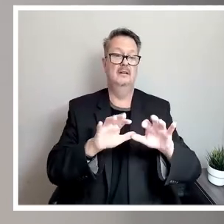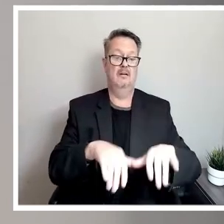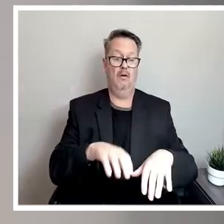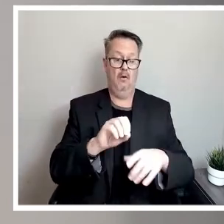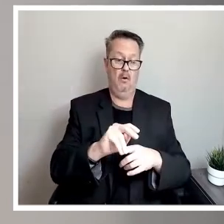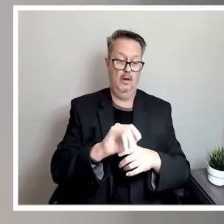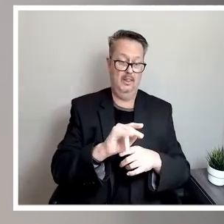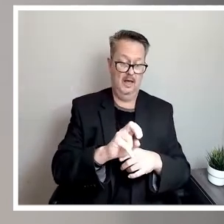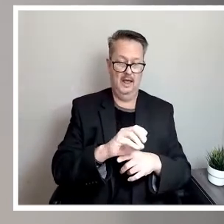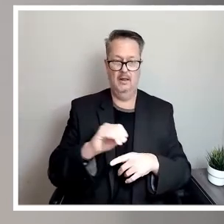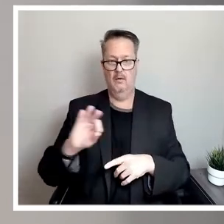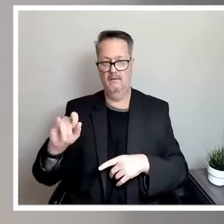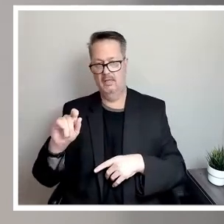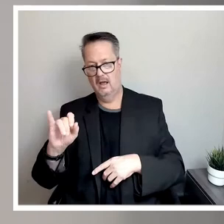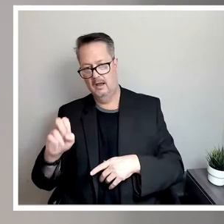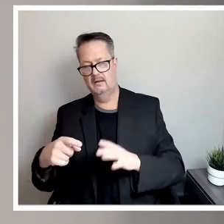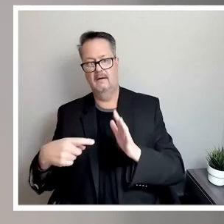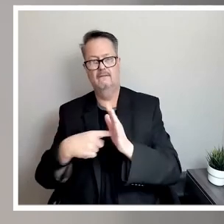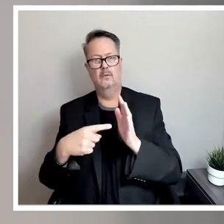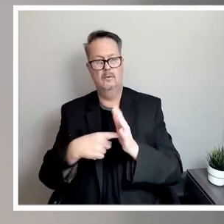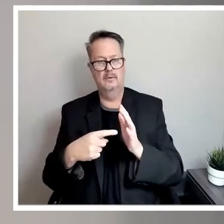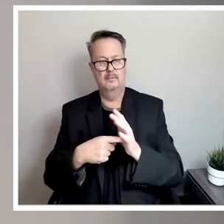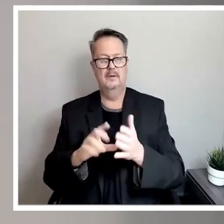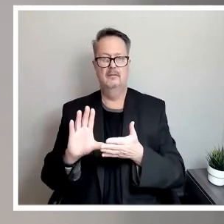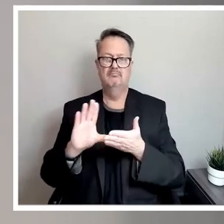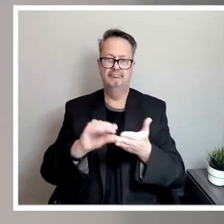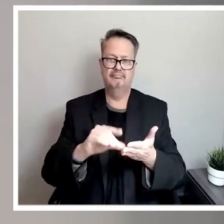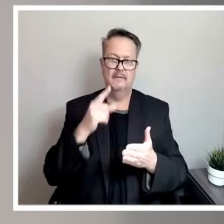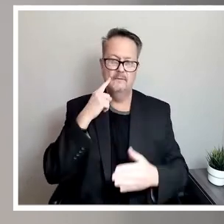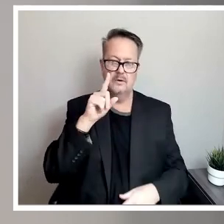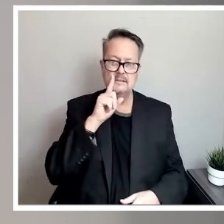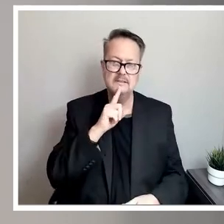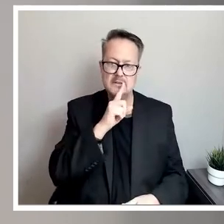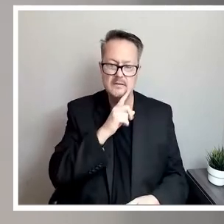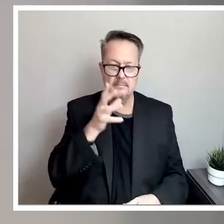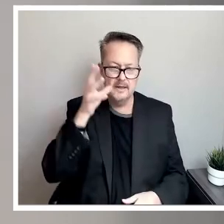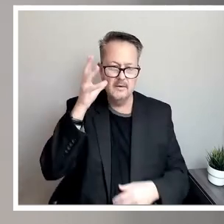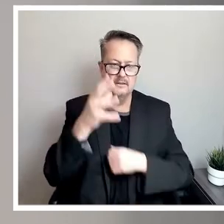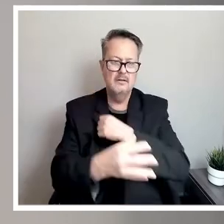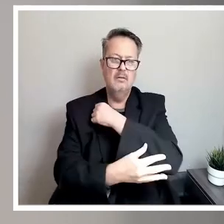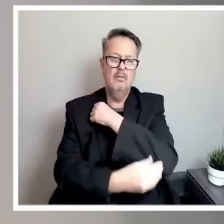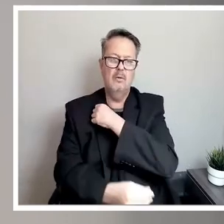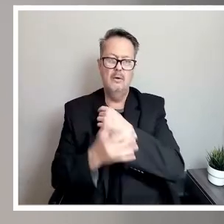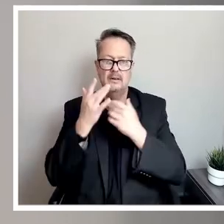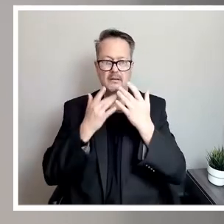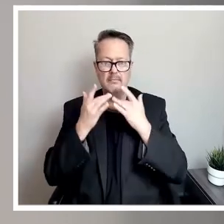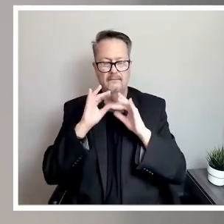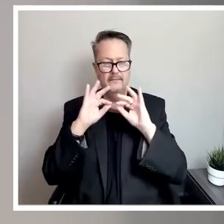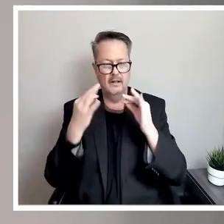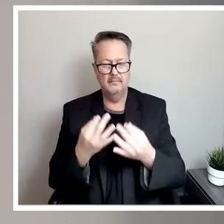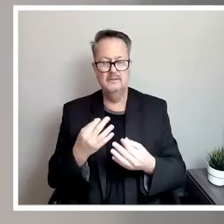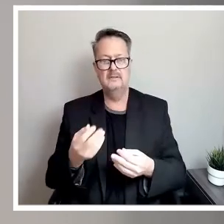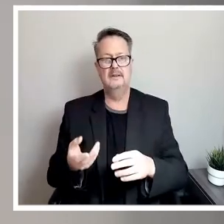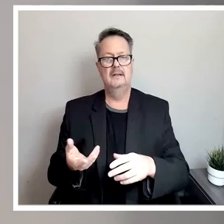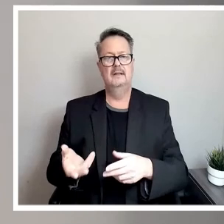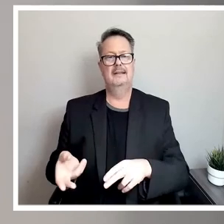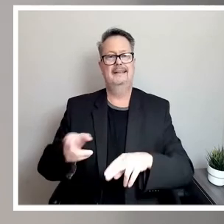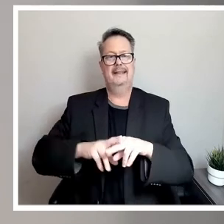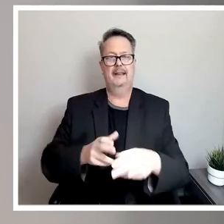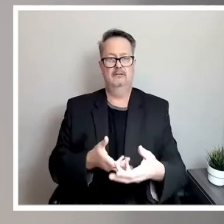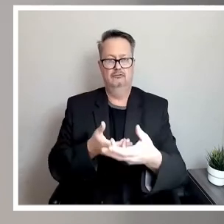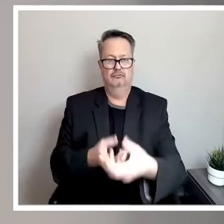affordability, hardships for single parents and low income families, gain trust, especially with the environmental